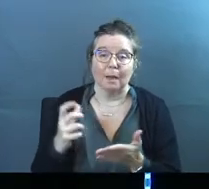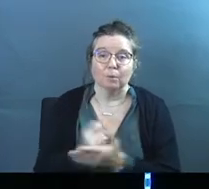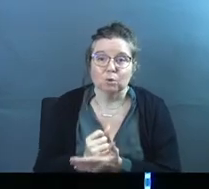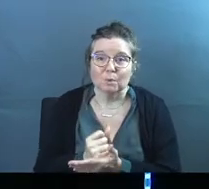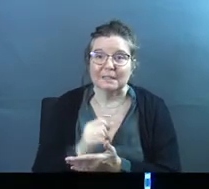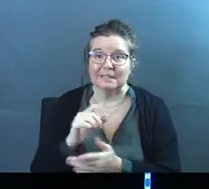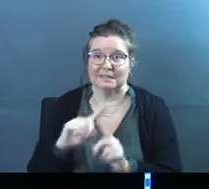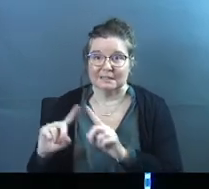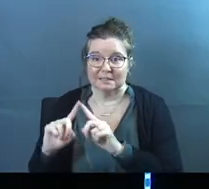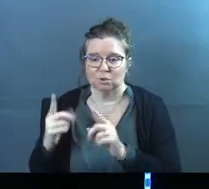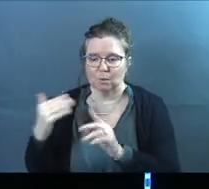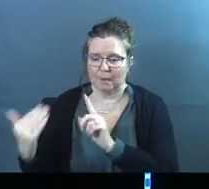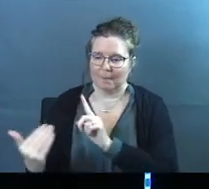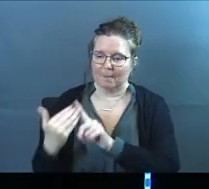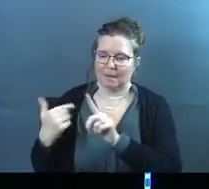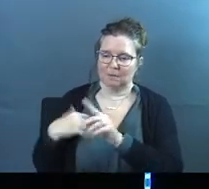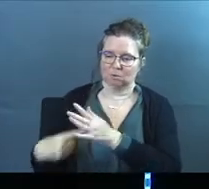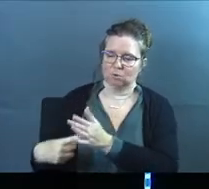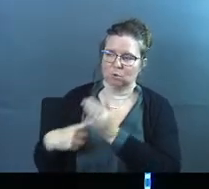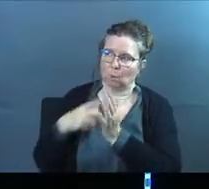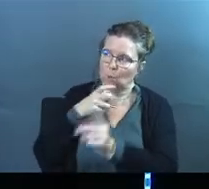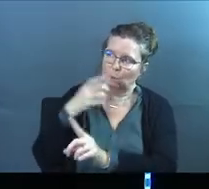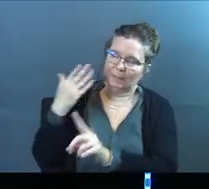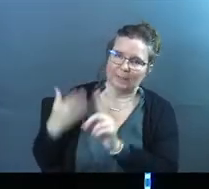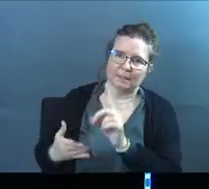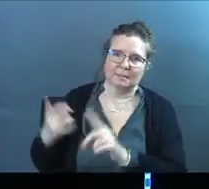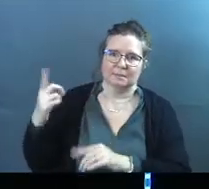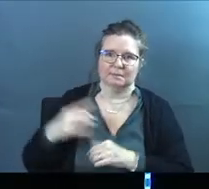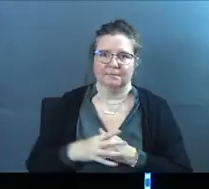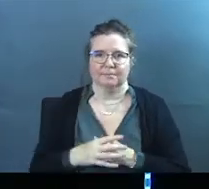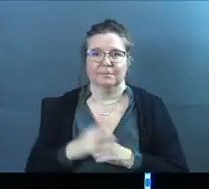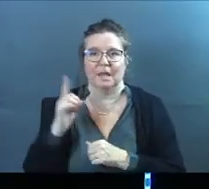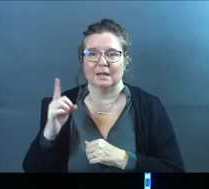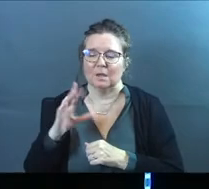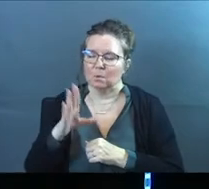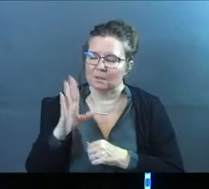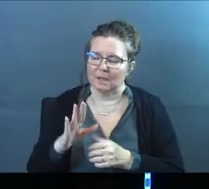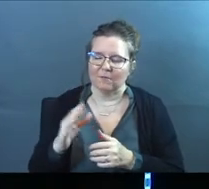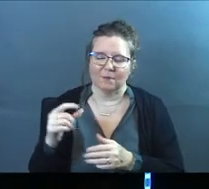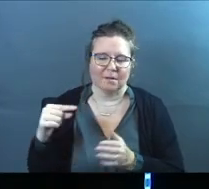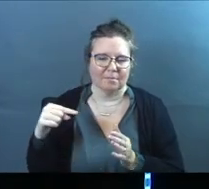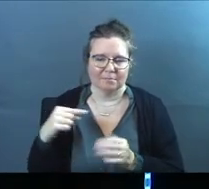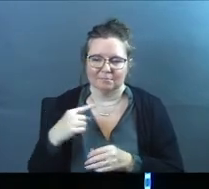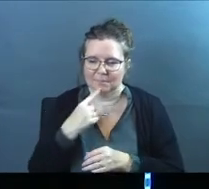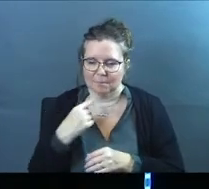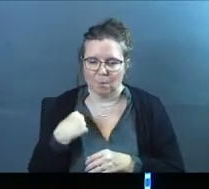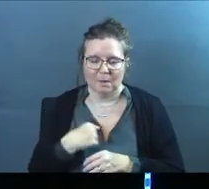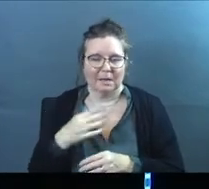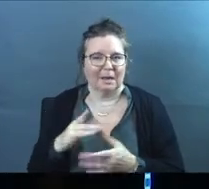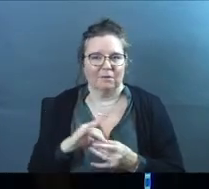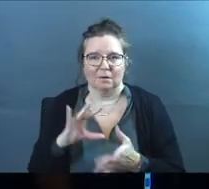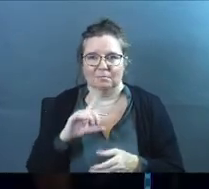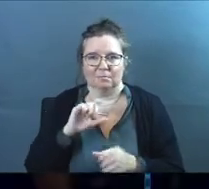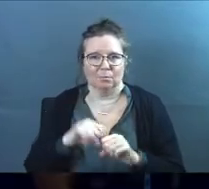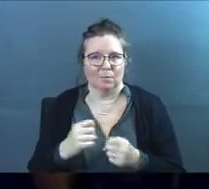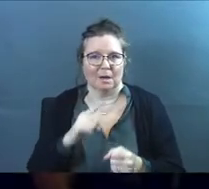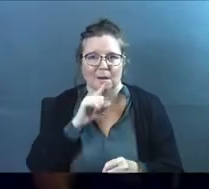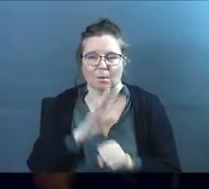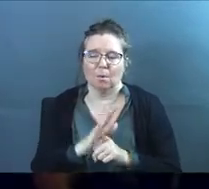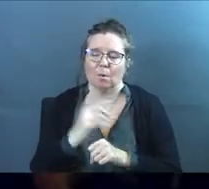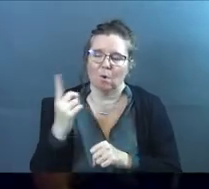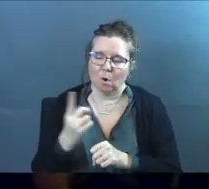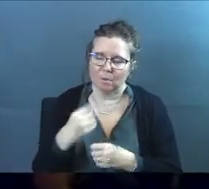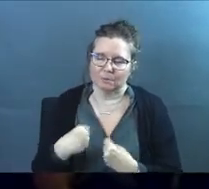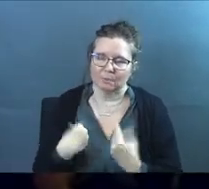opportunities to remind us and show us who He is. And that He will never let us down. That will never break a promise. That He will